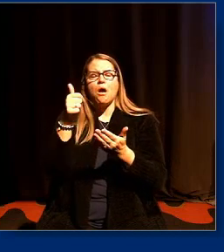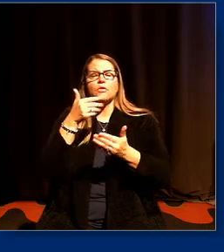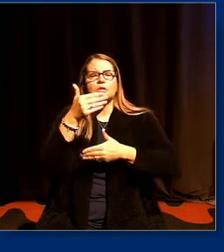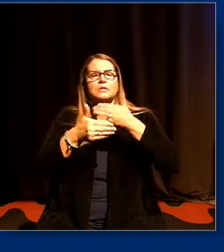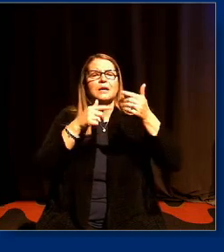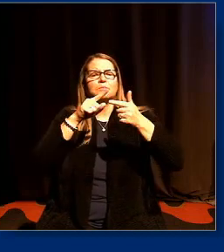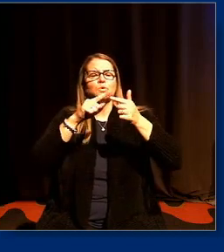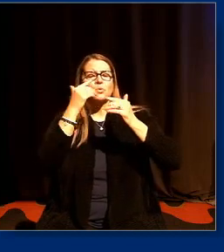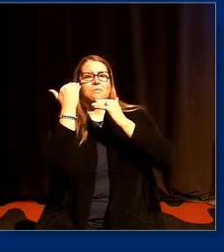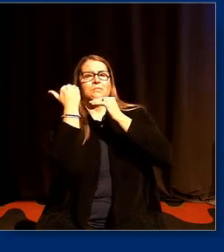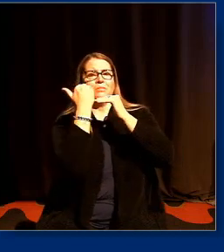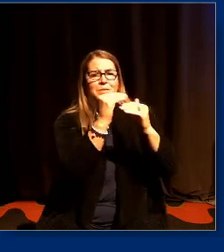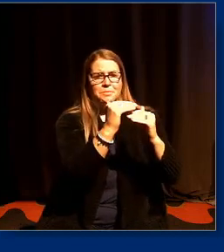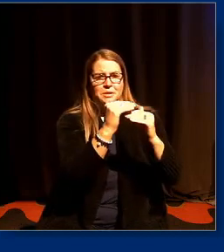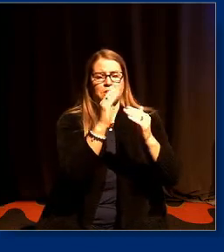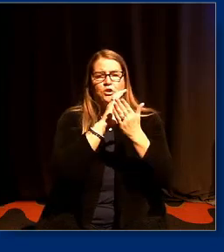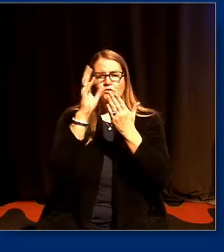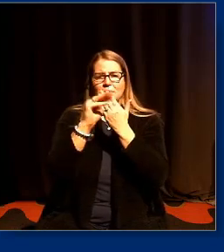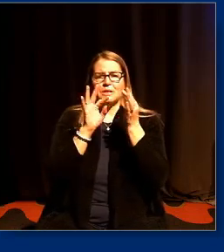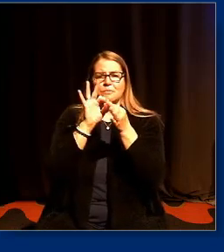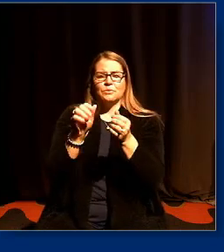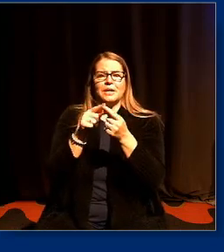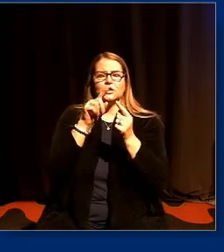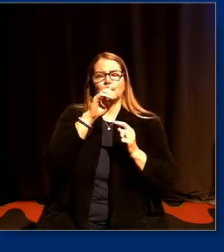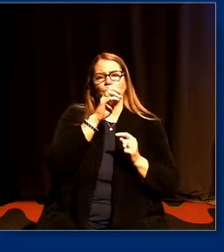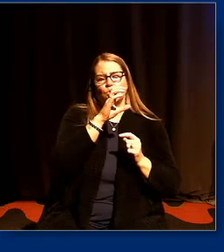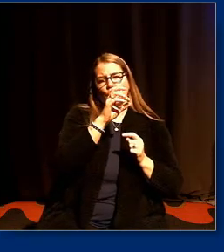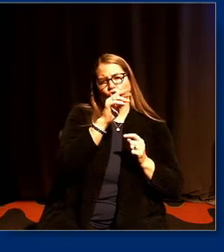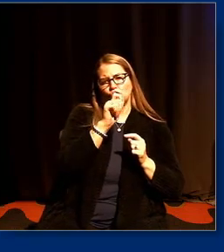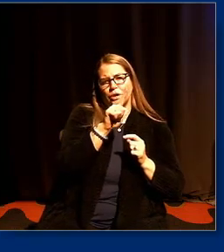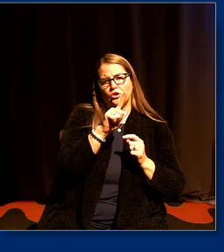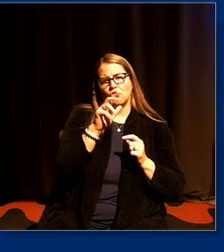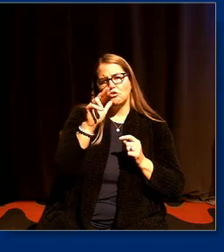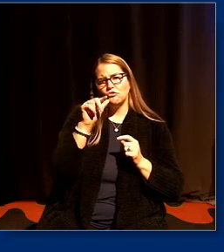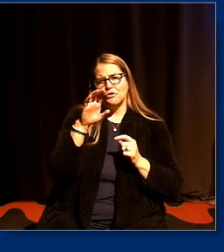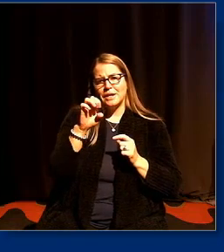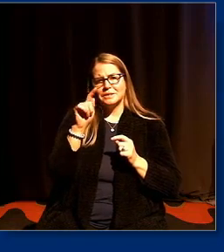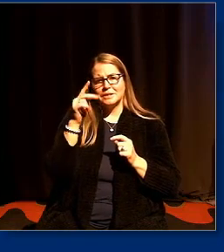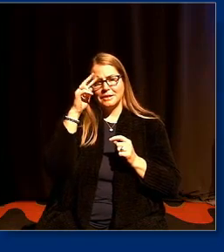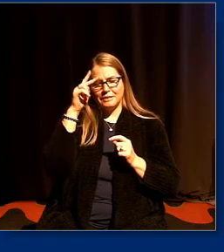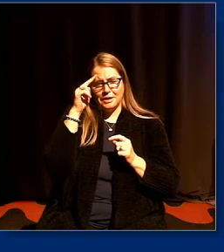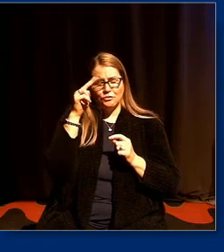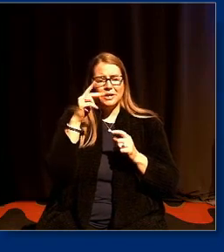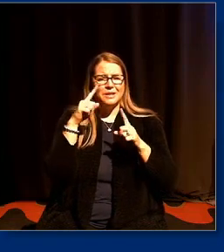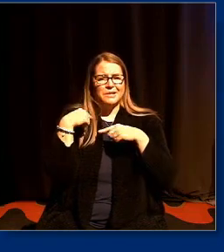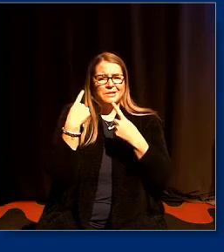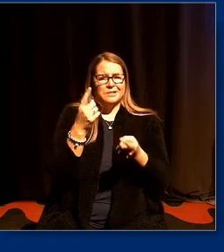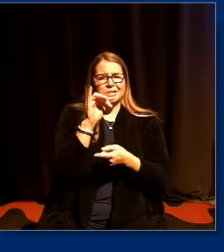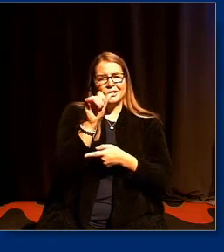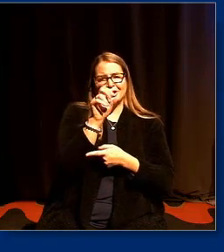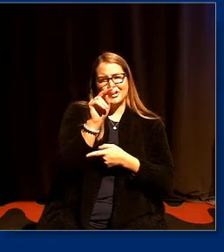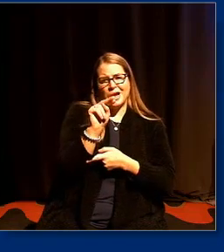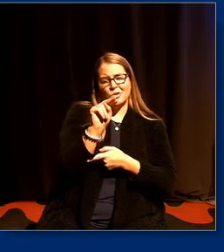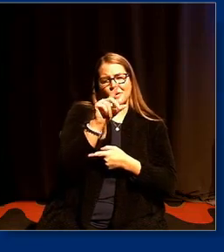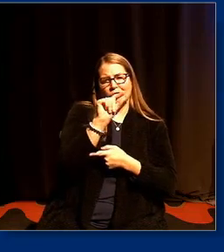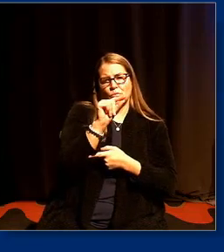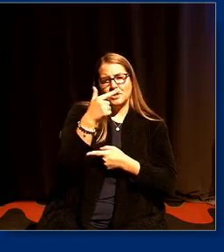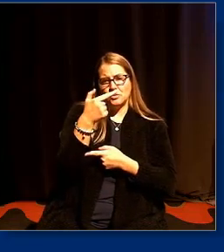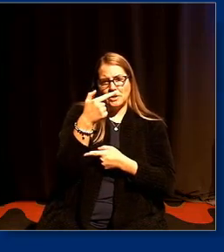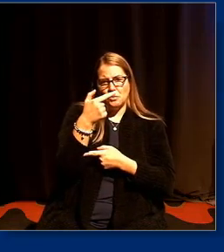race theory or limit how teachers can discuss racism since january 2021